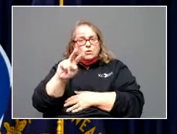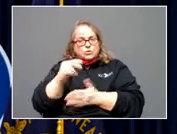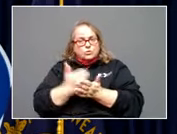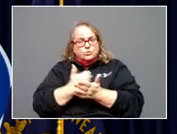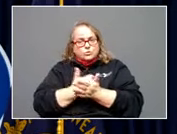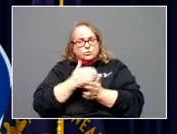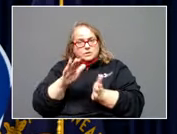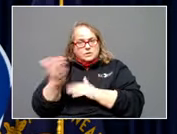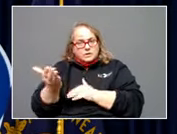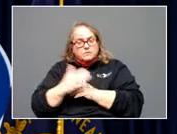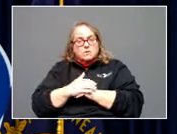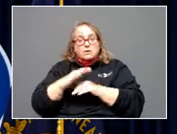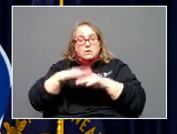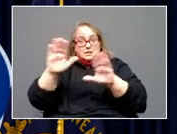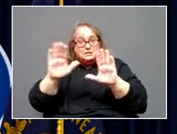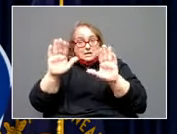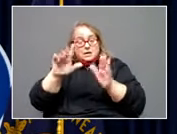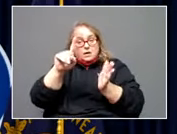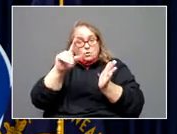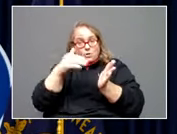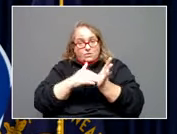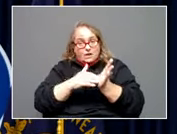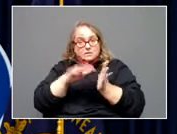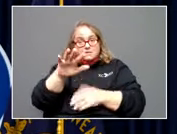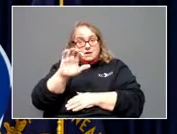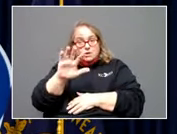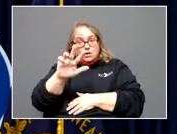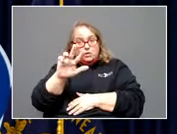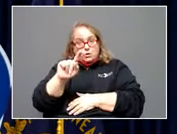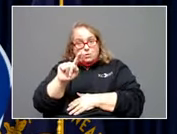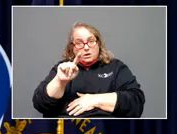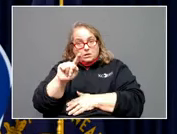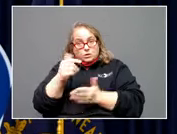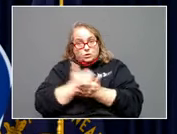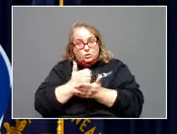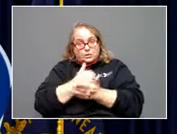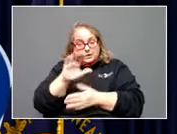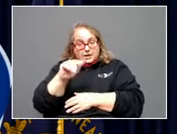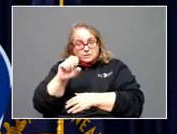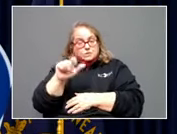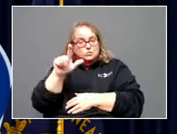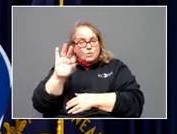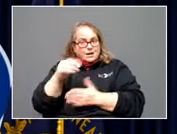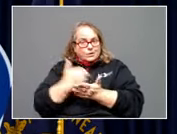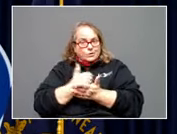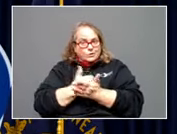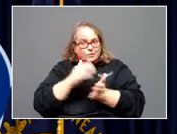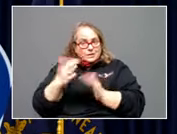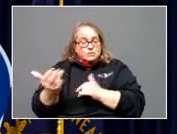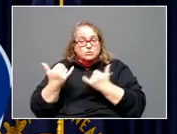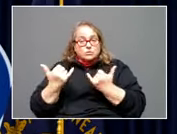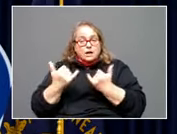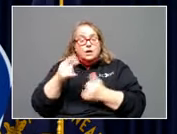On Sunday, 1,531 new cases, 29 new deaths. Today, we had